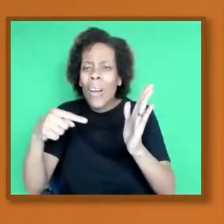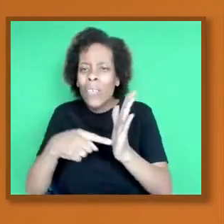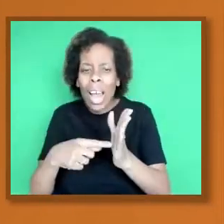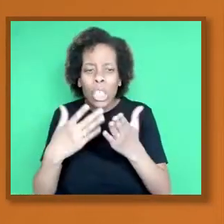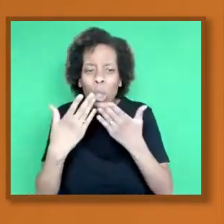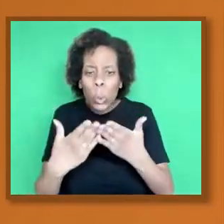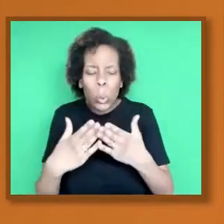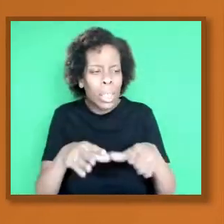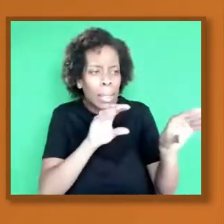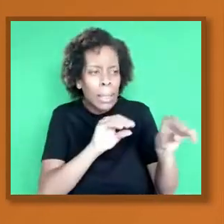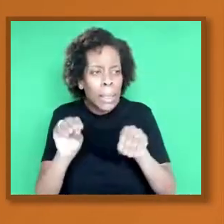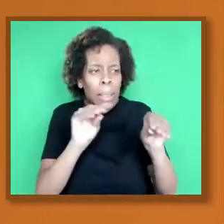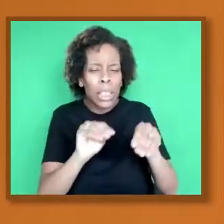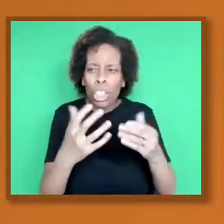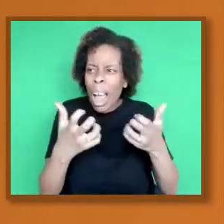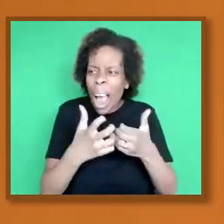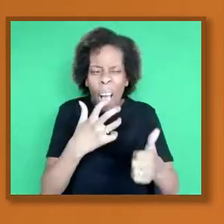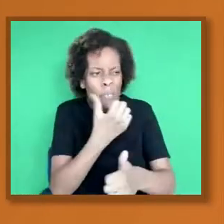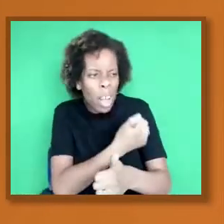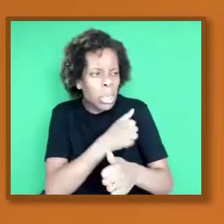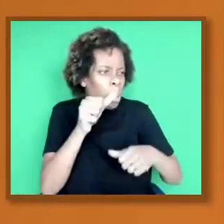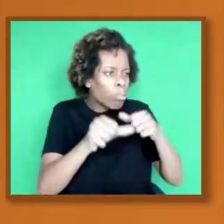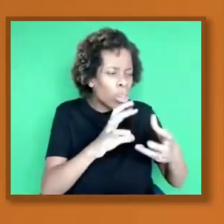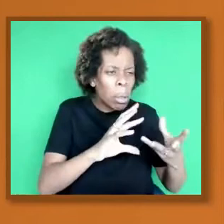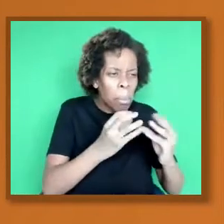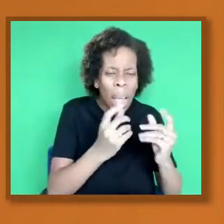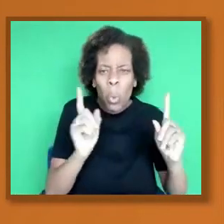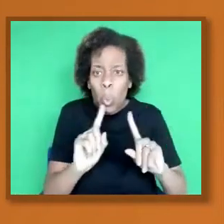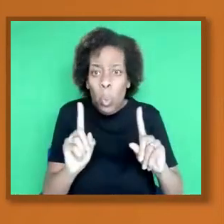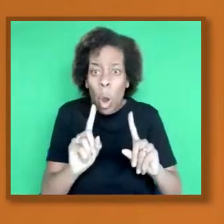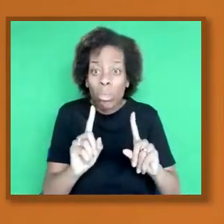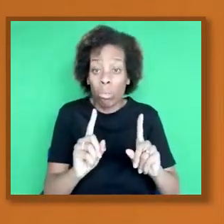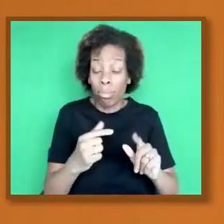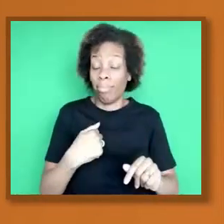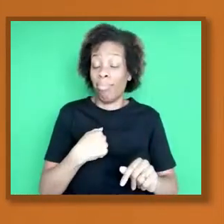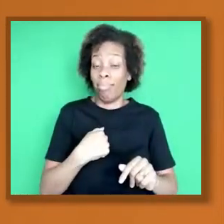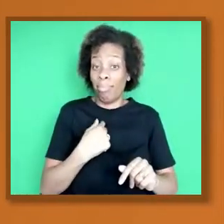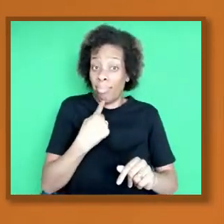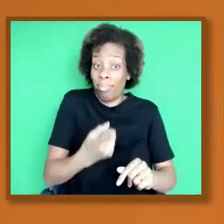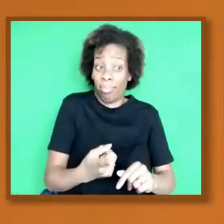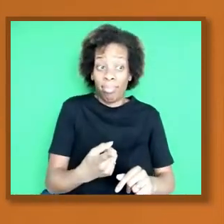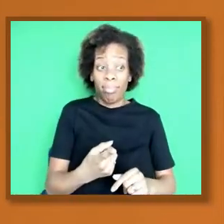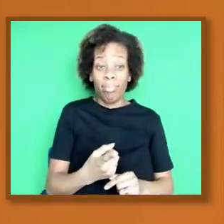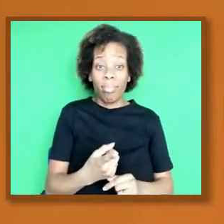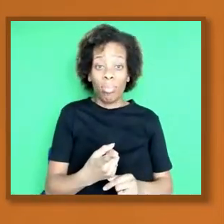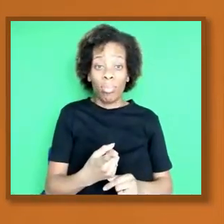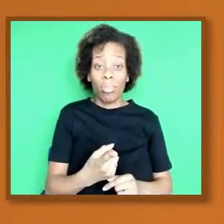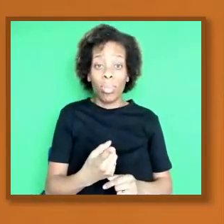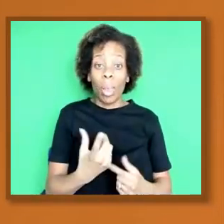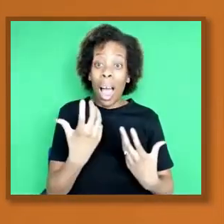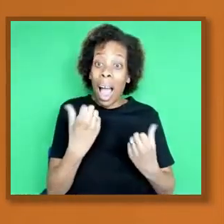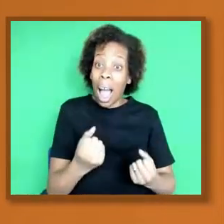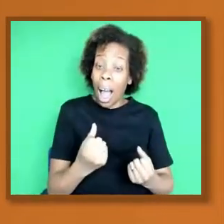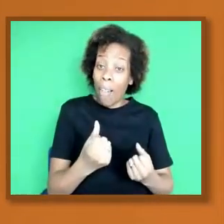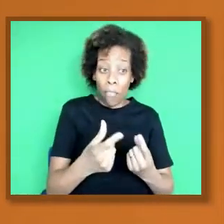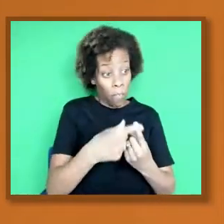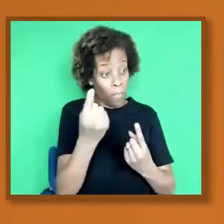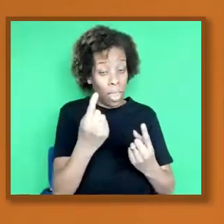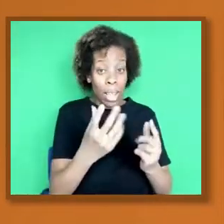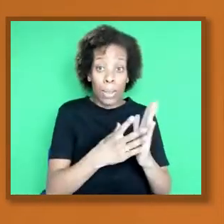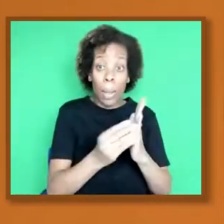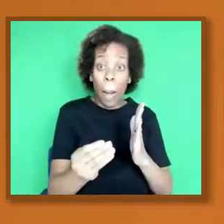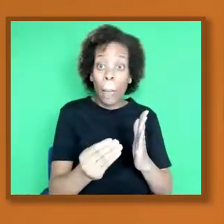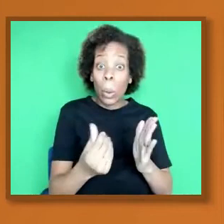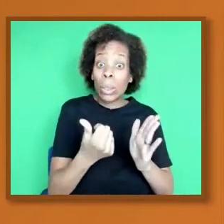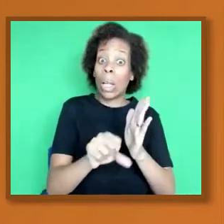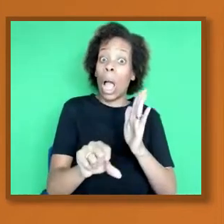remember discussing, you know, the idea that they may be starting to use different